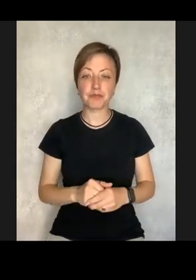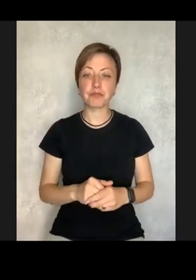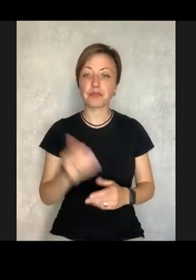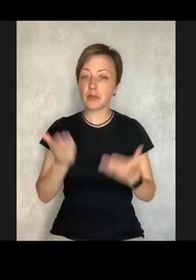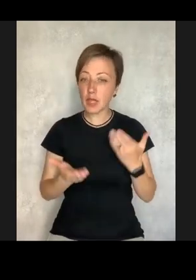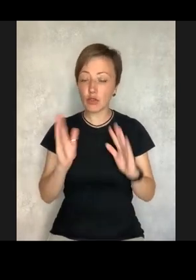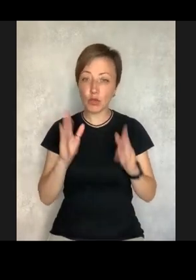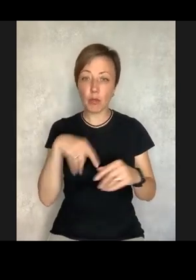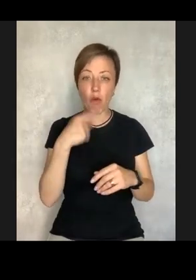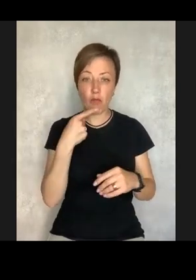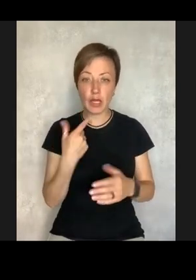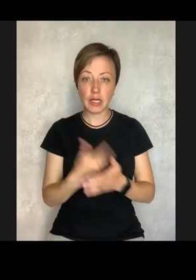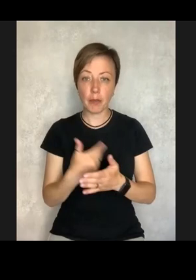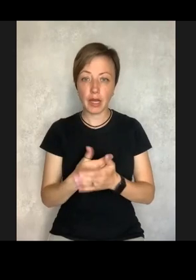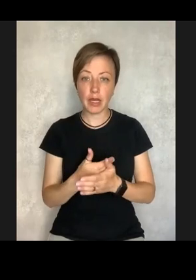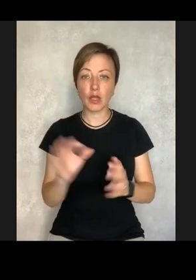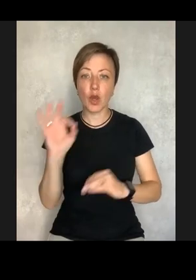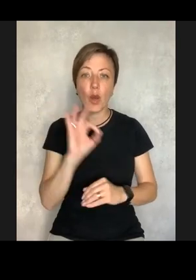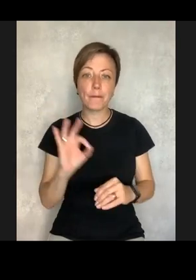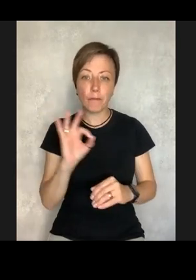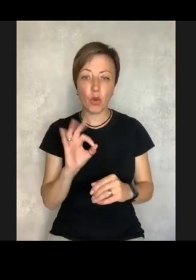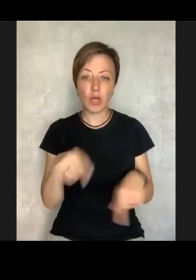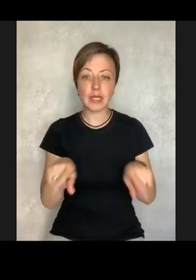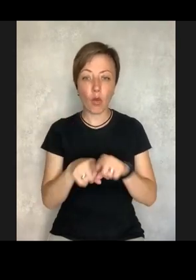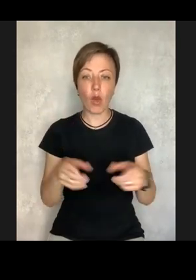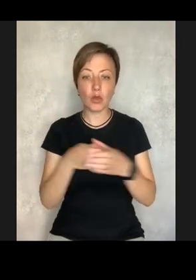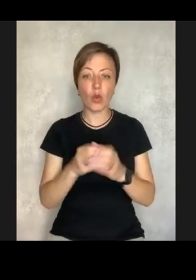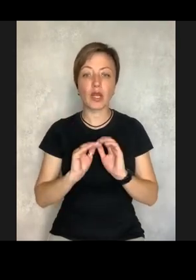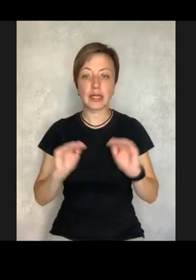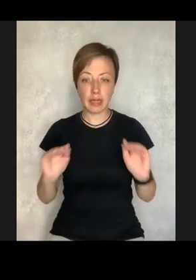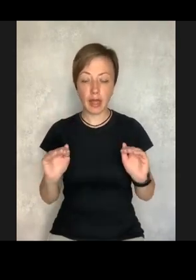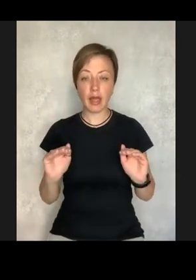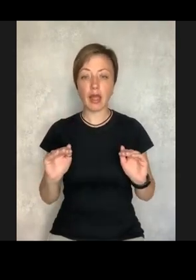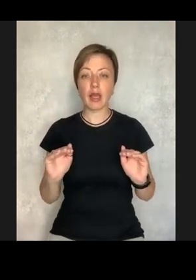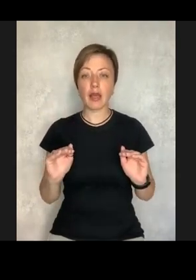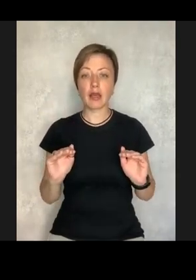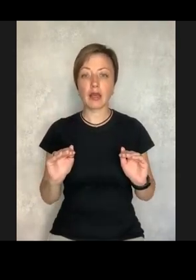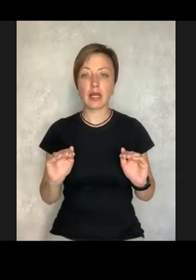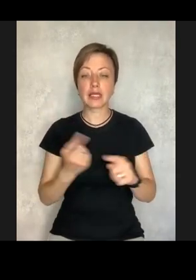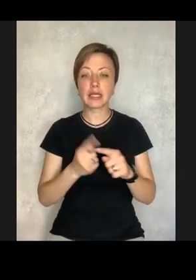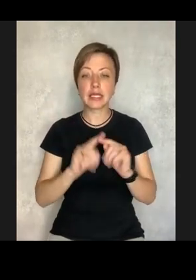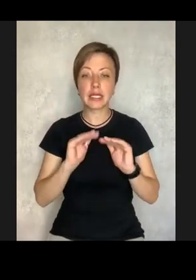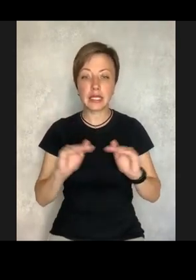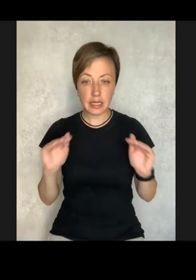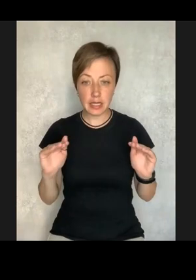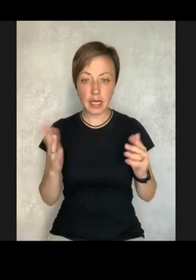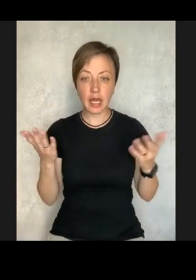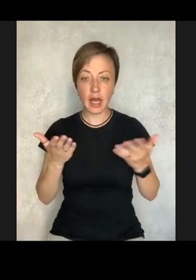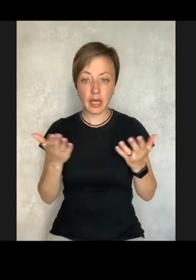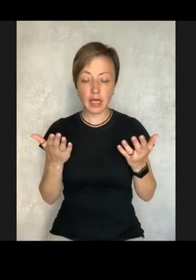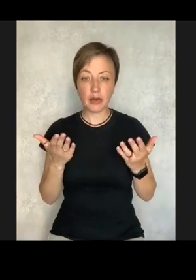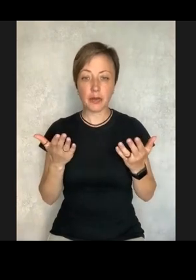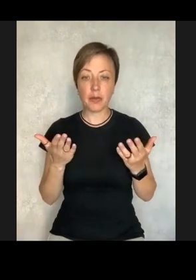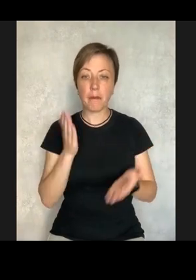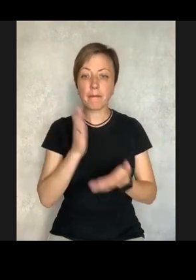and care. So if we talk about this category of children, because these children